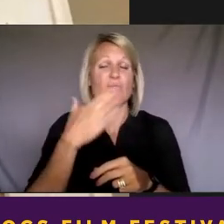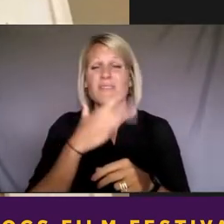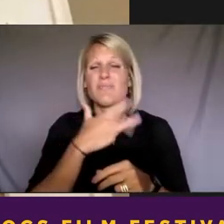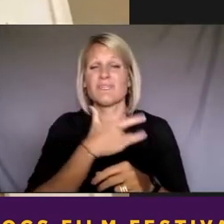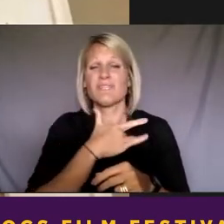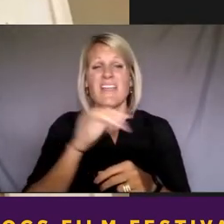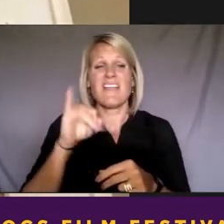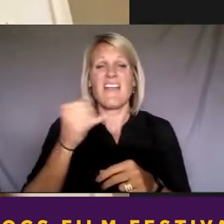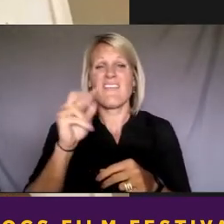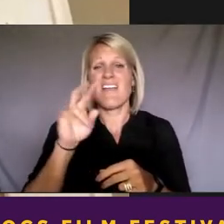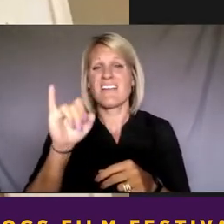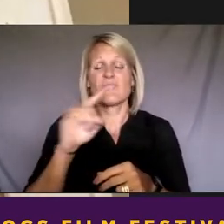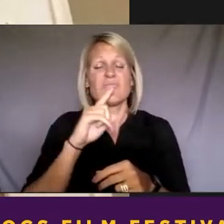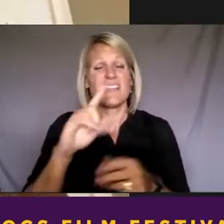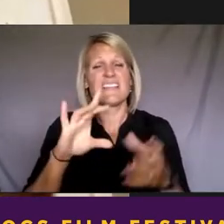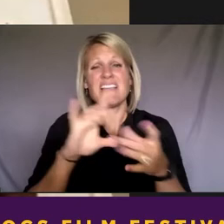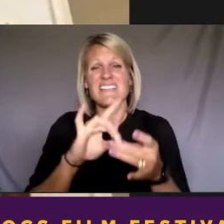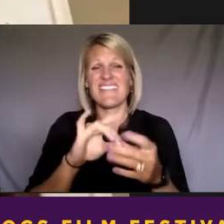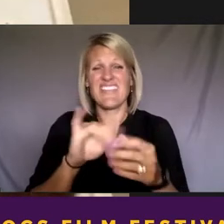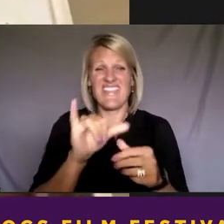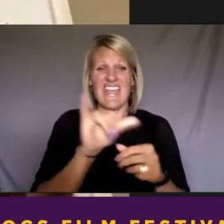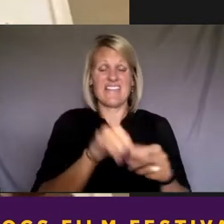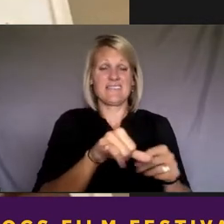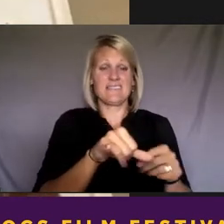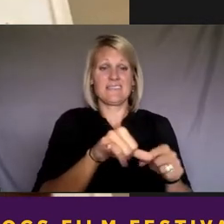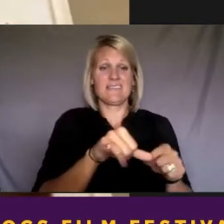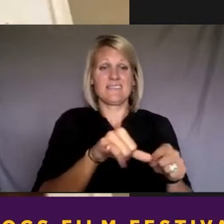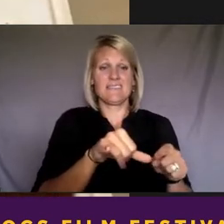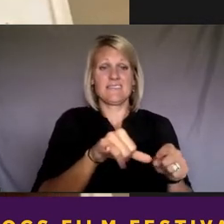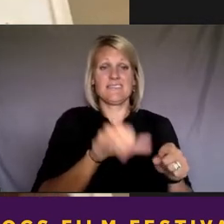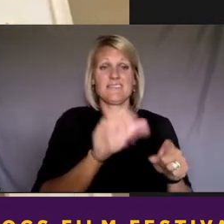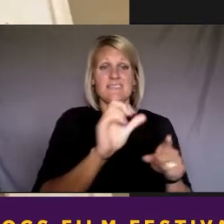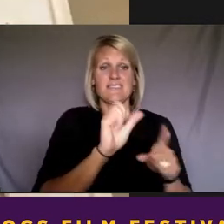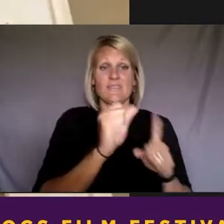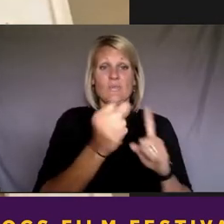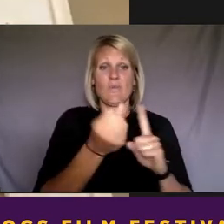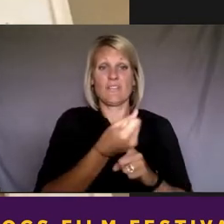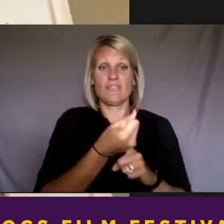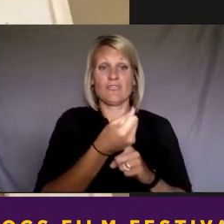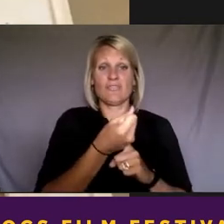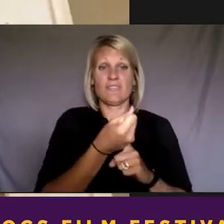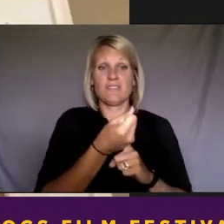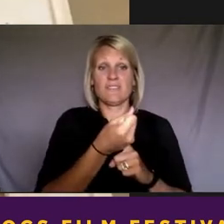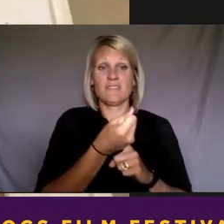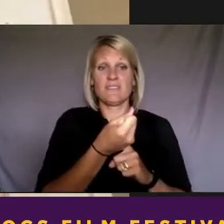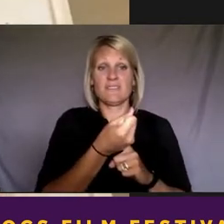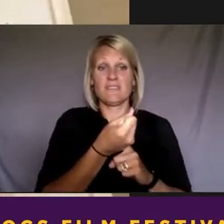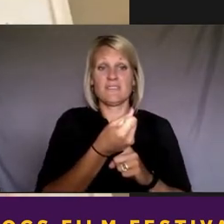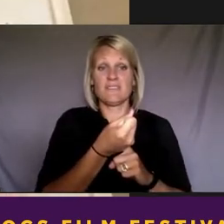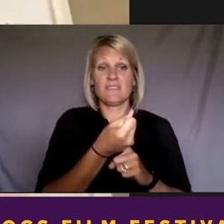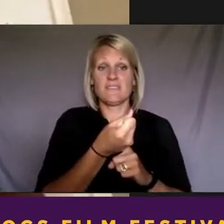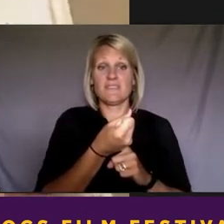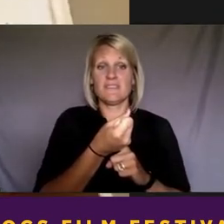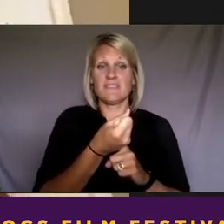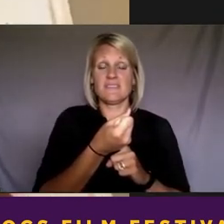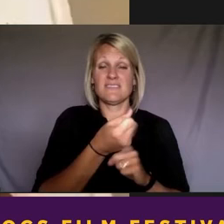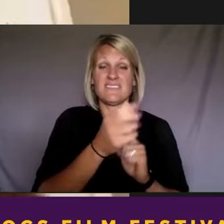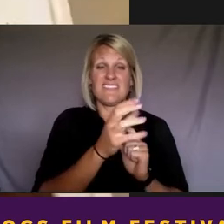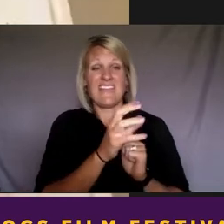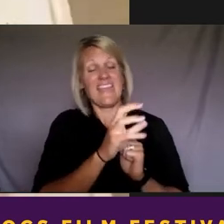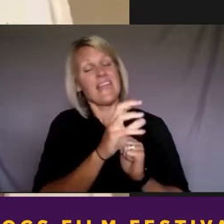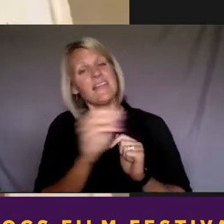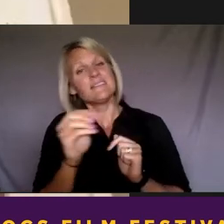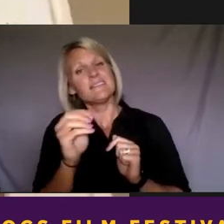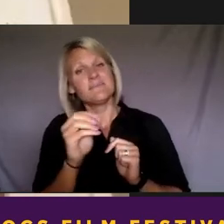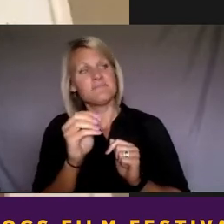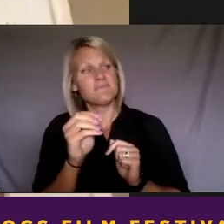really connecting that situation and, you know, all that we would have an